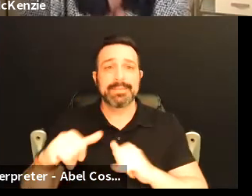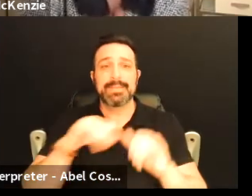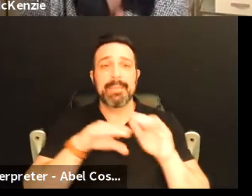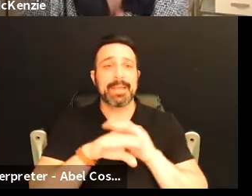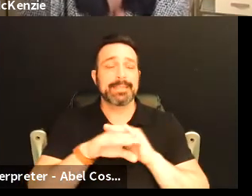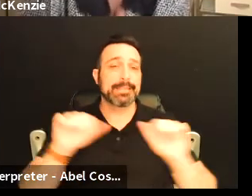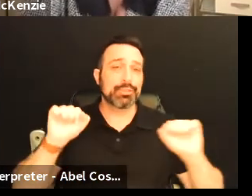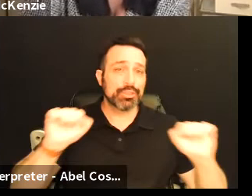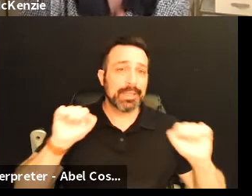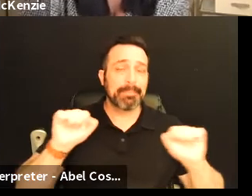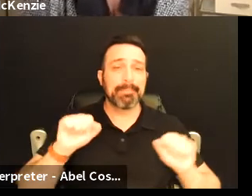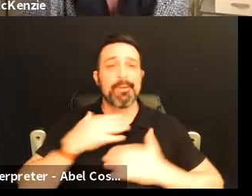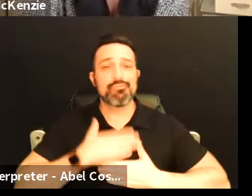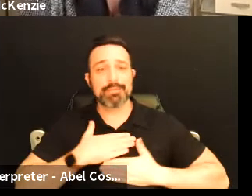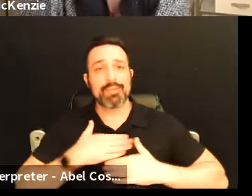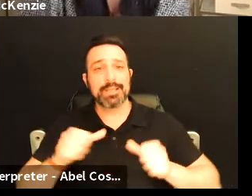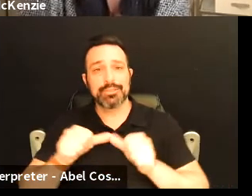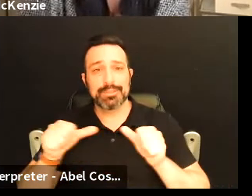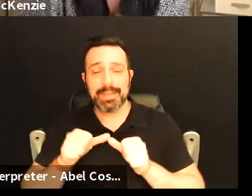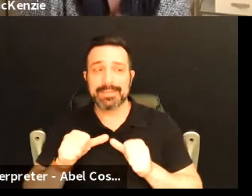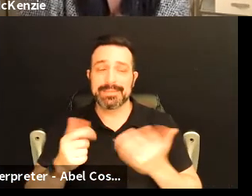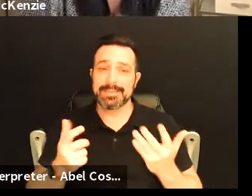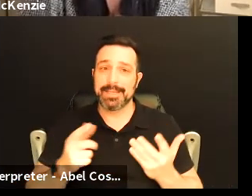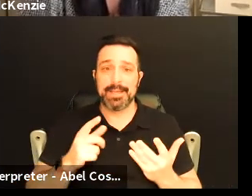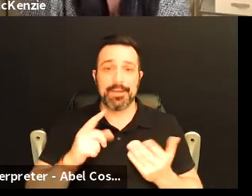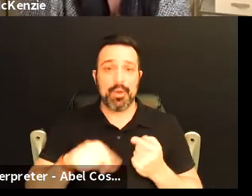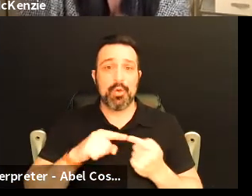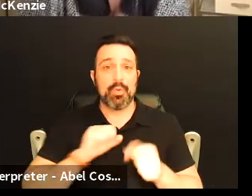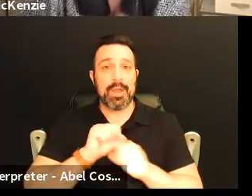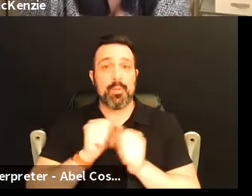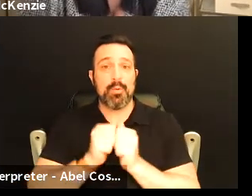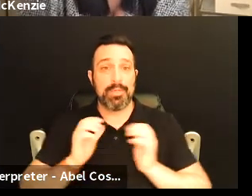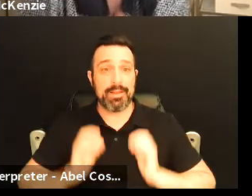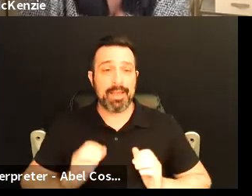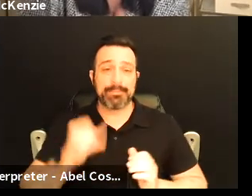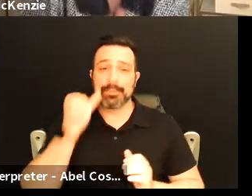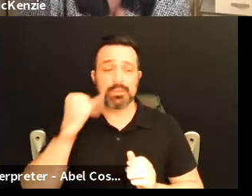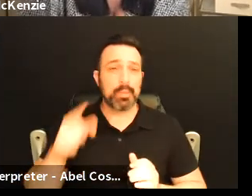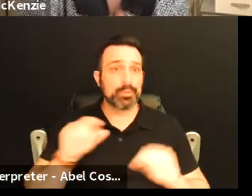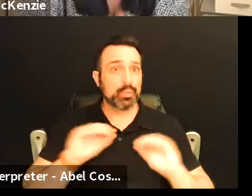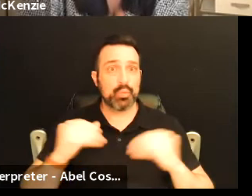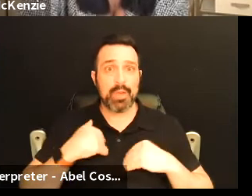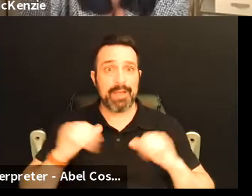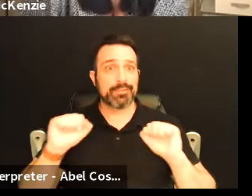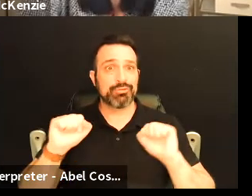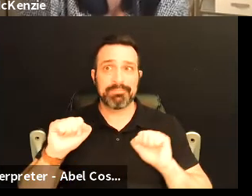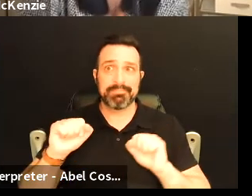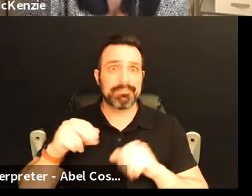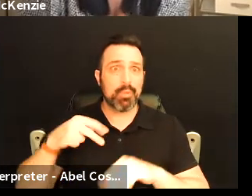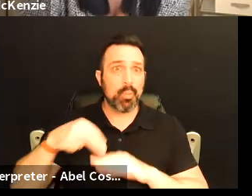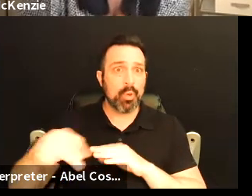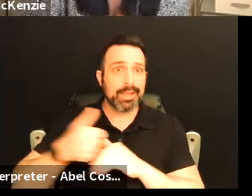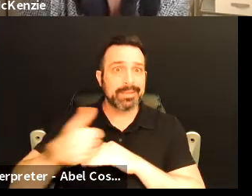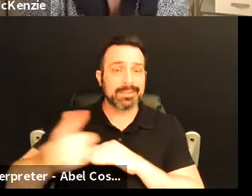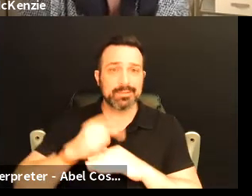gyms and the same recreational spaces. When I work with a client let's say she doesn't have a gym in walking distance and she only has